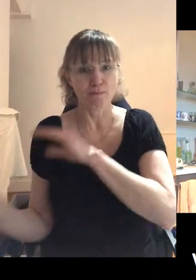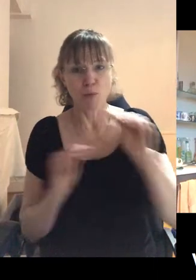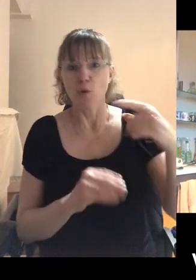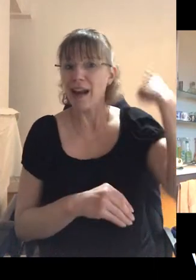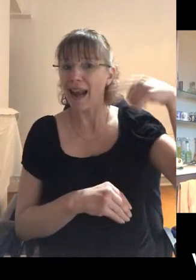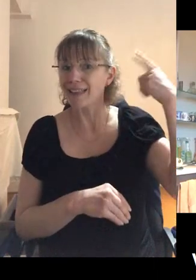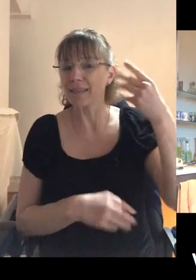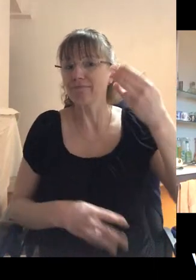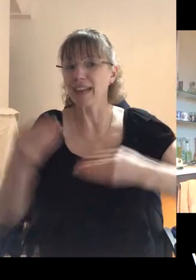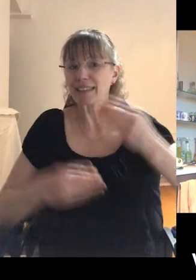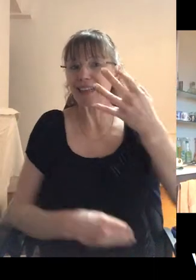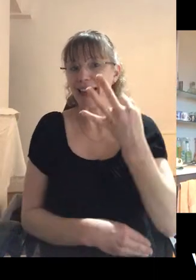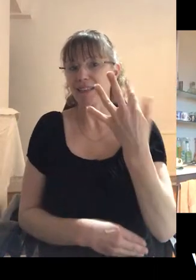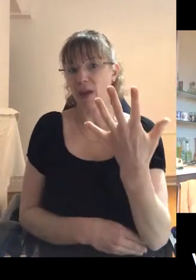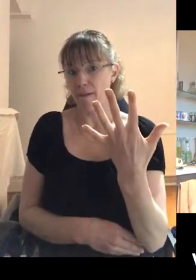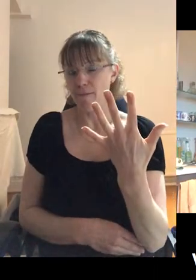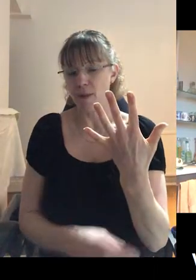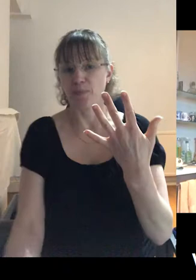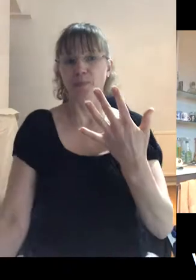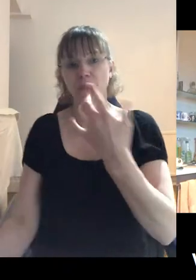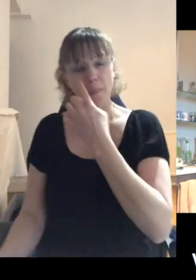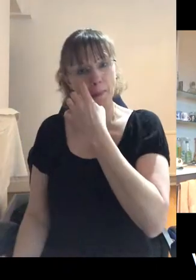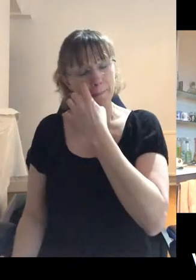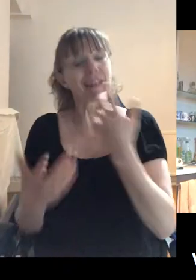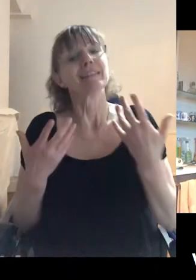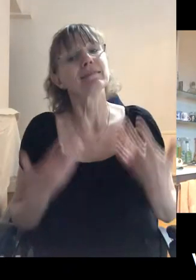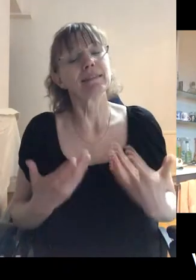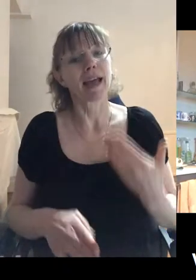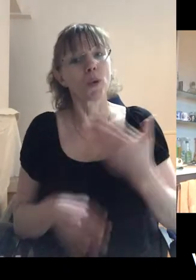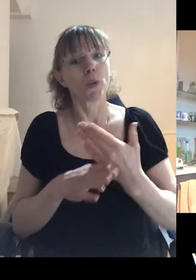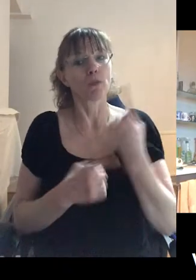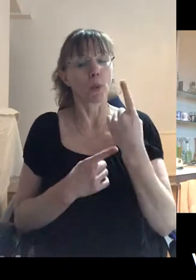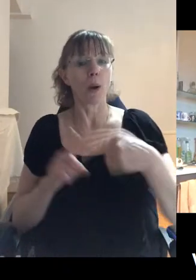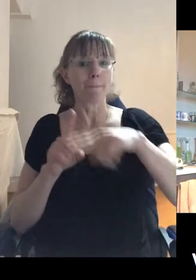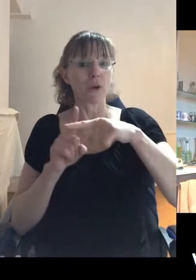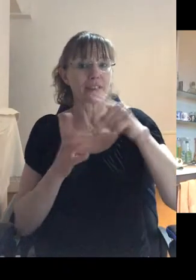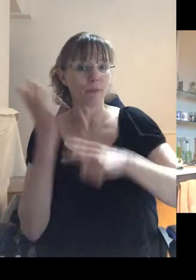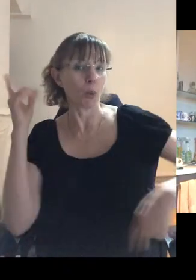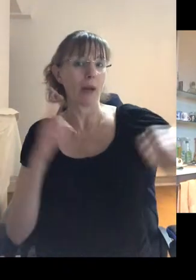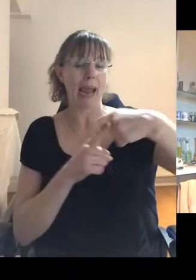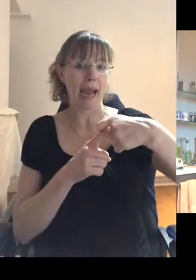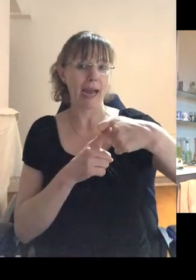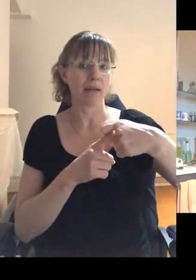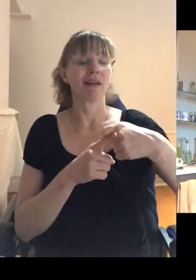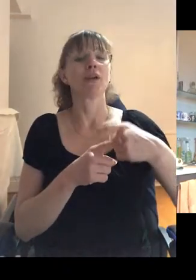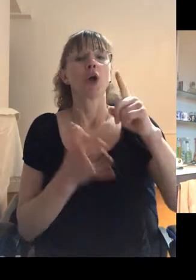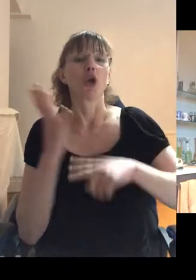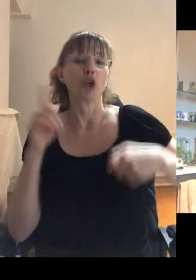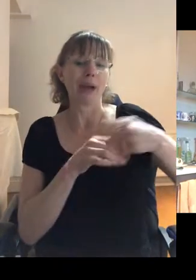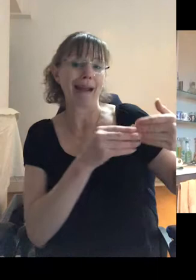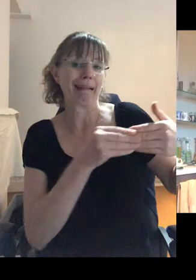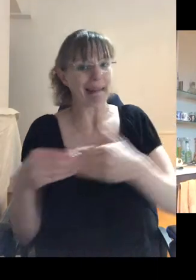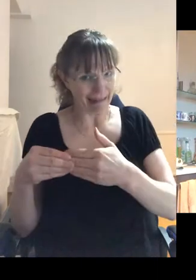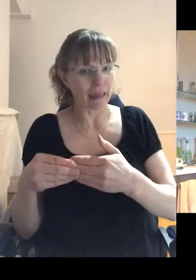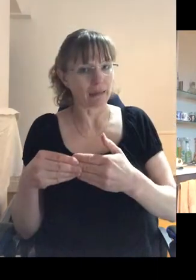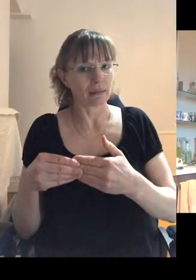London in 1985. And today I work for Positively UK, which is the UK's leading HIV